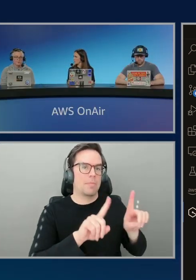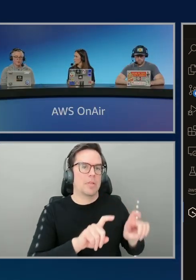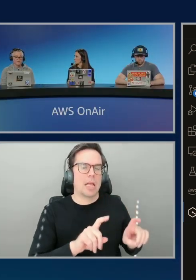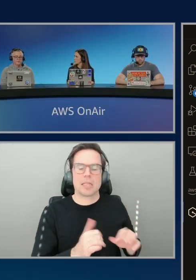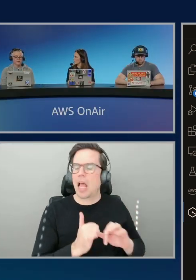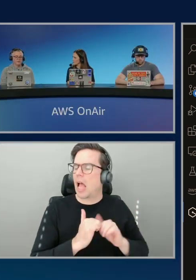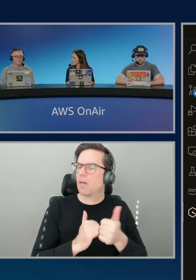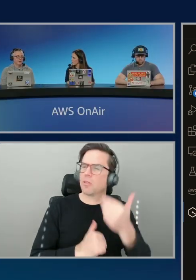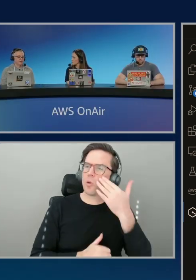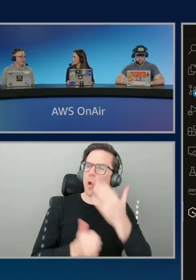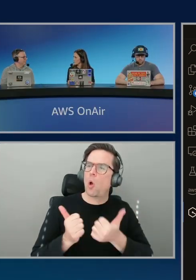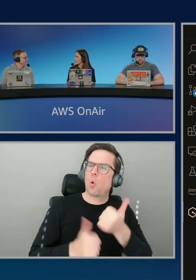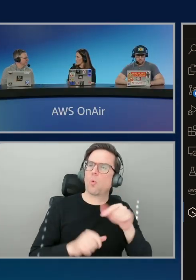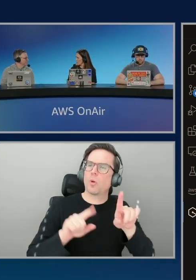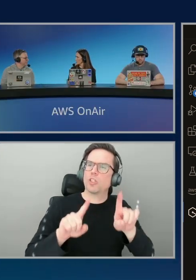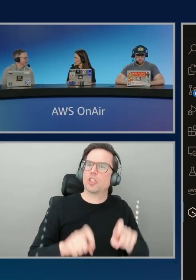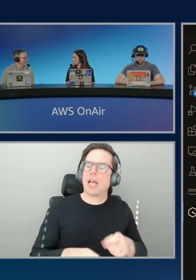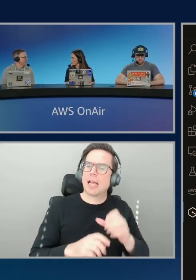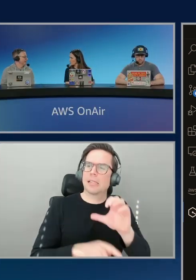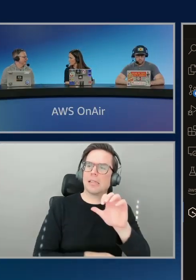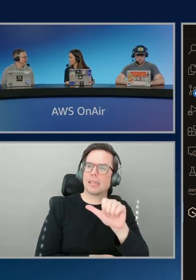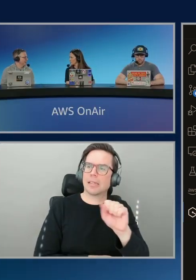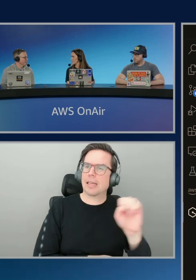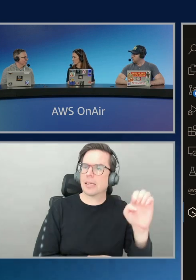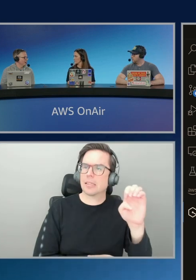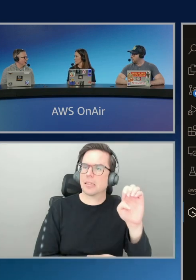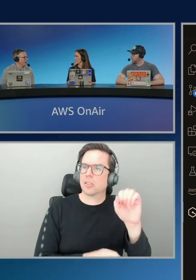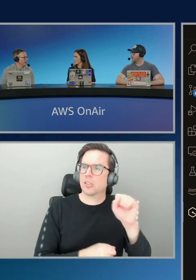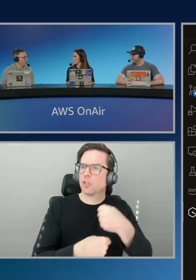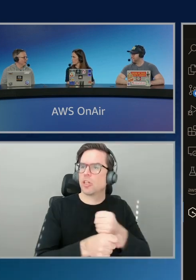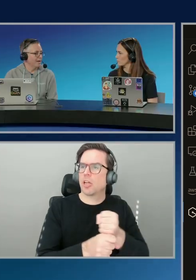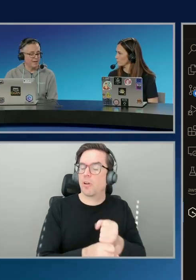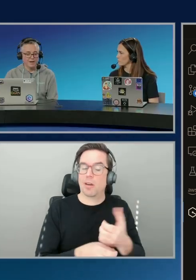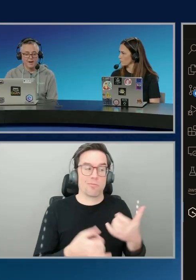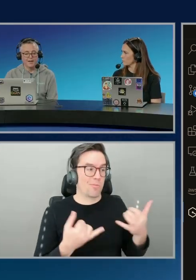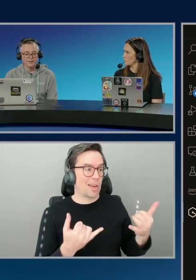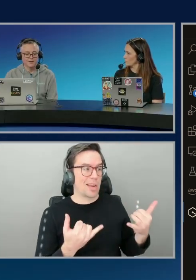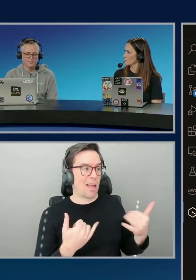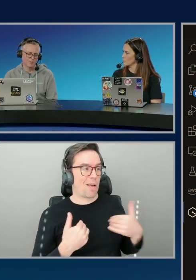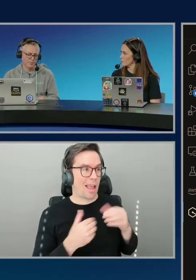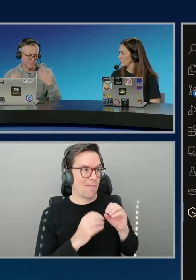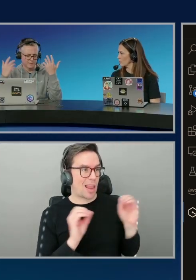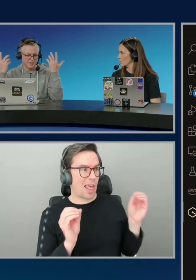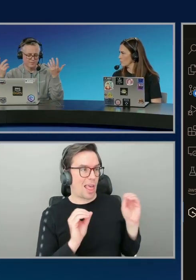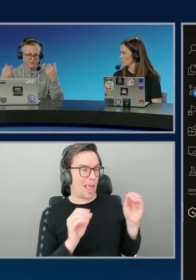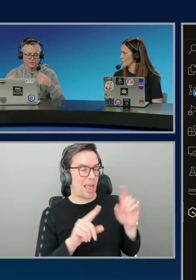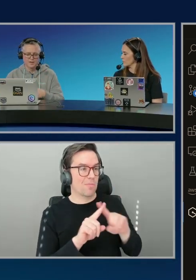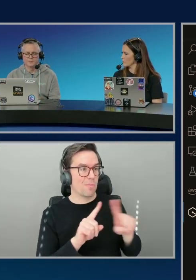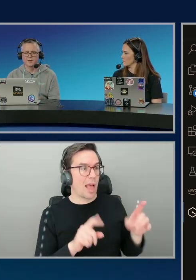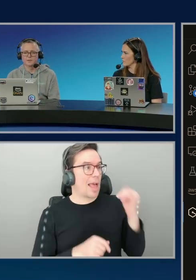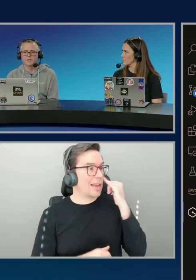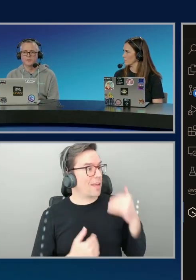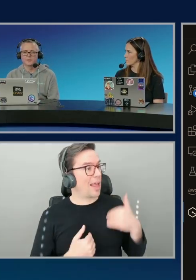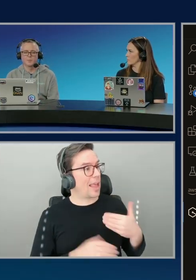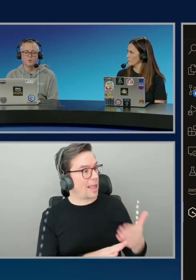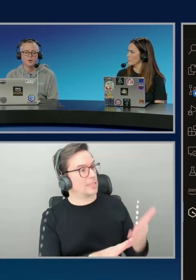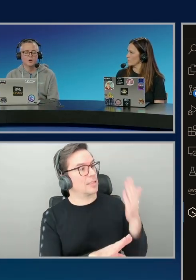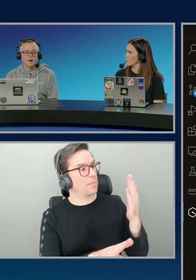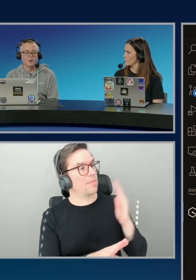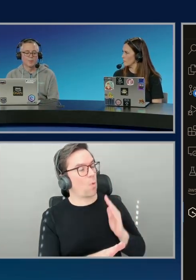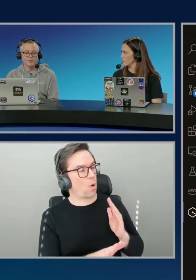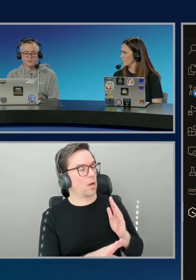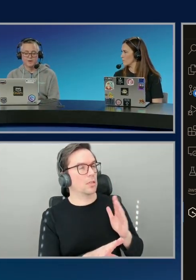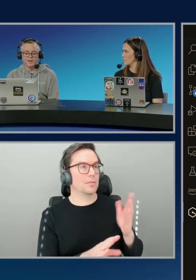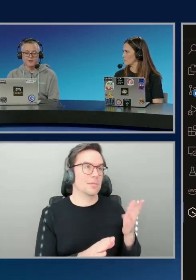Yeah. Um, well in this case, I don't have any. Okay. I don't have any tests in here, but, um, it had I, and probably I should have in hindsight creating this demo.